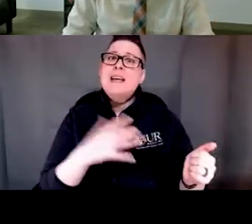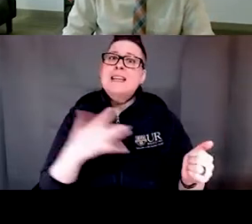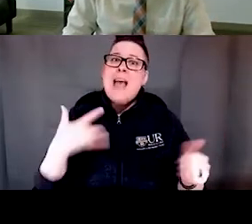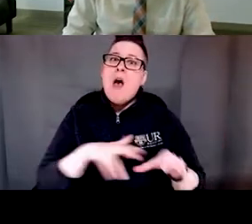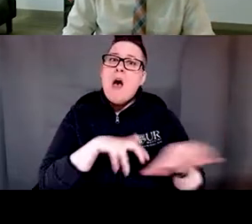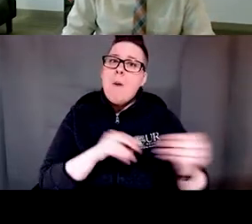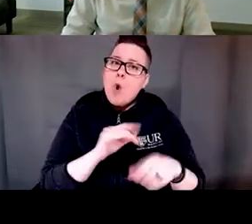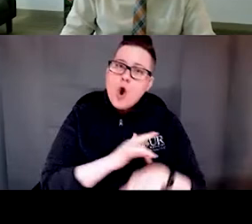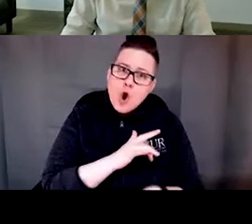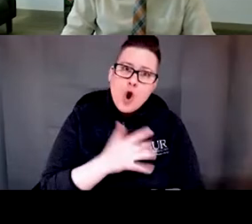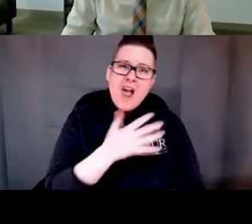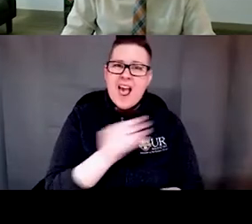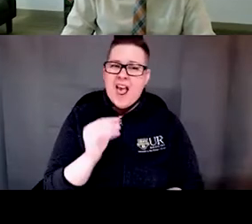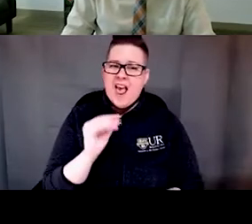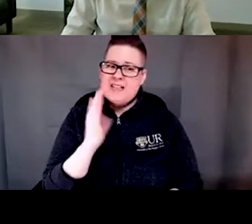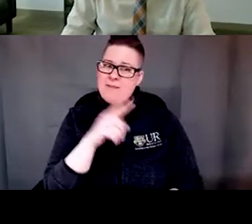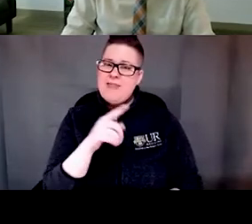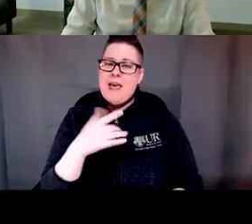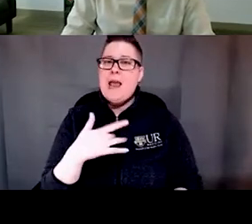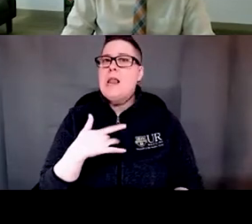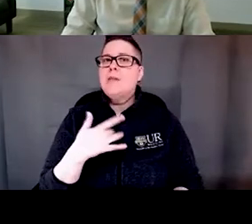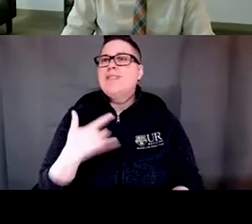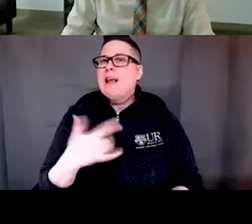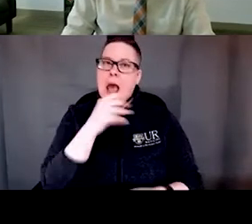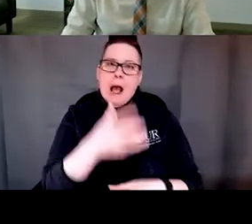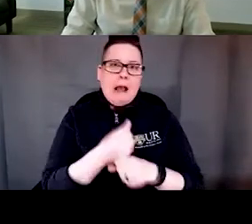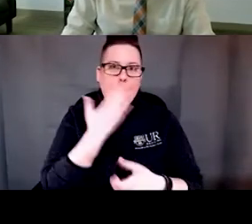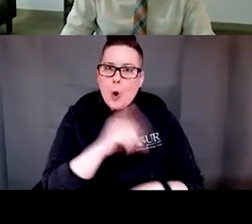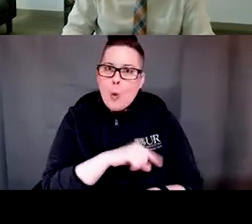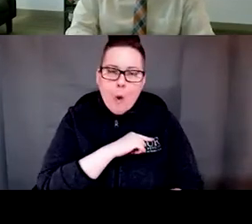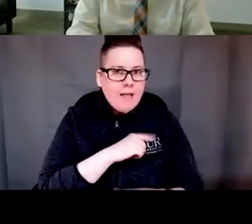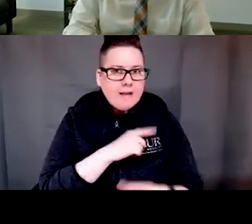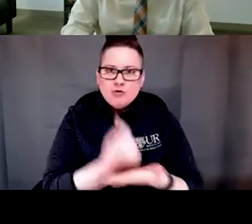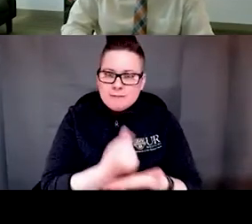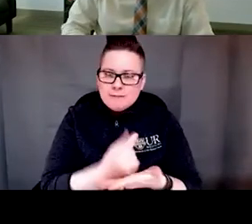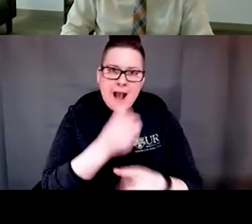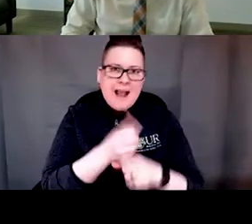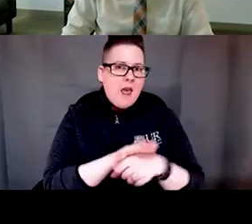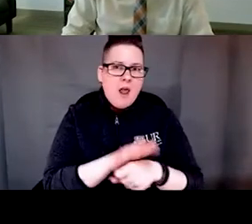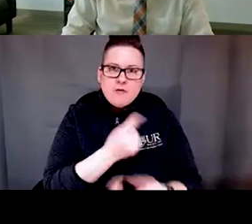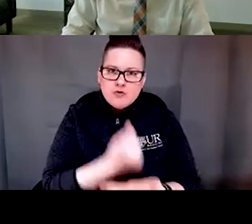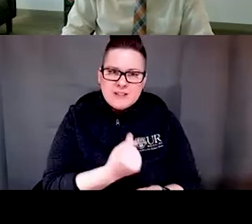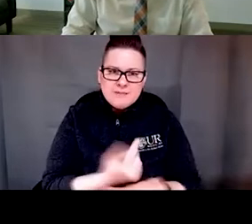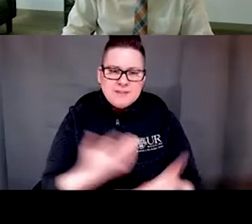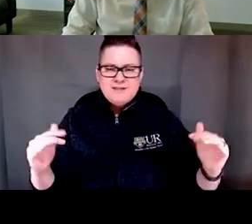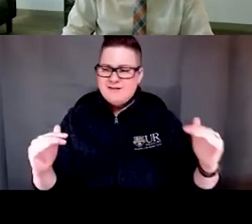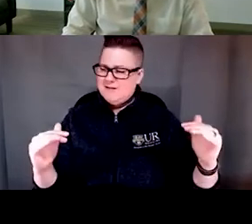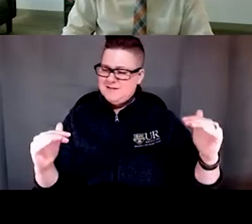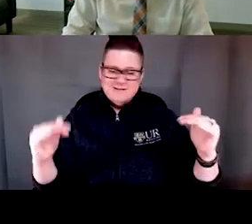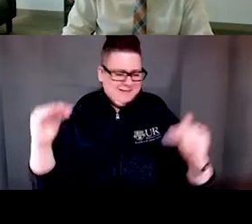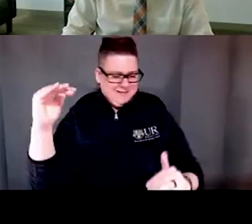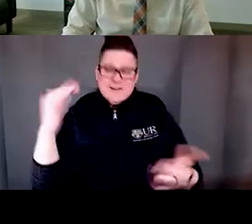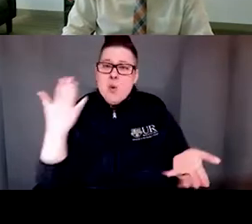receive low quality or inadequate treatment. And so why do these disparities exist?